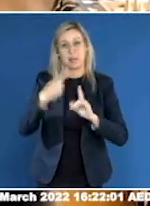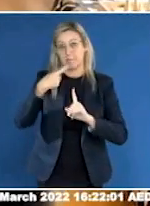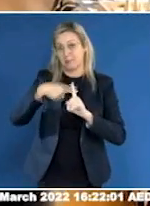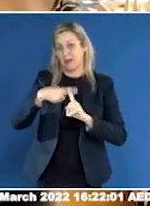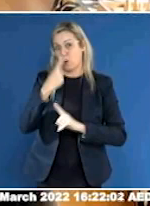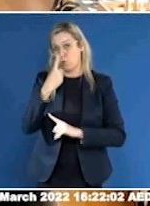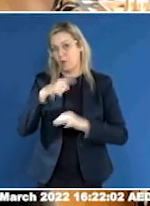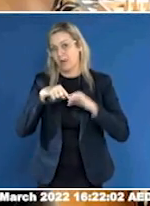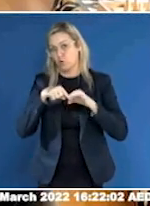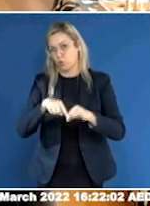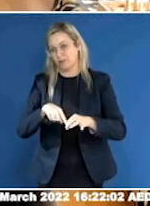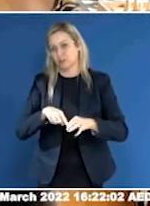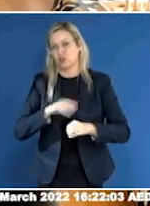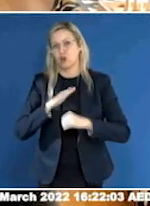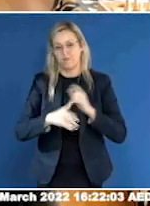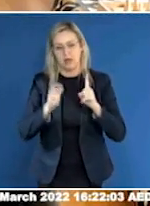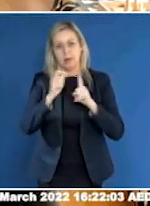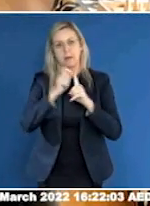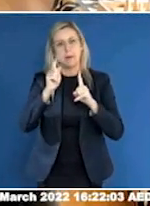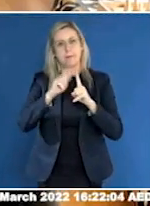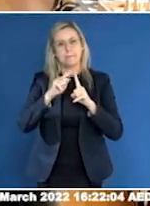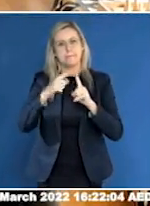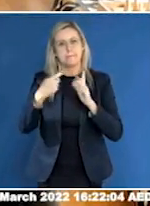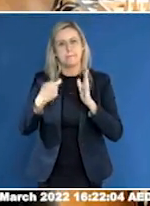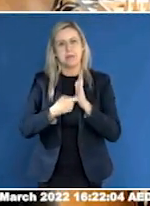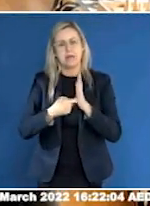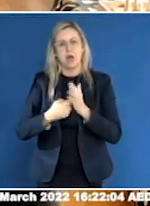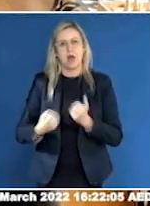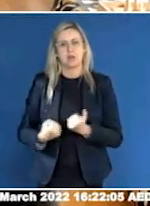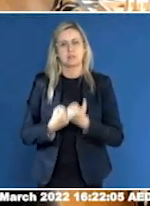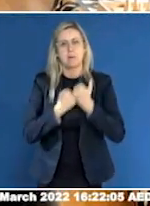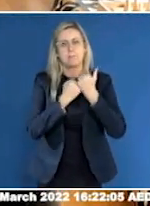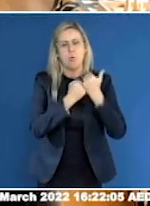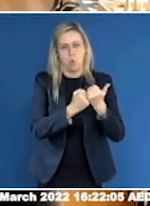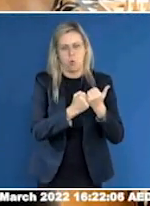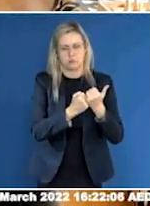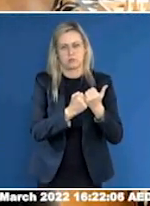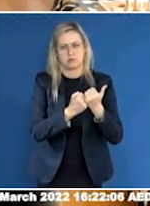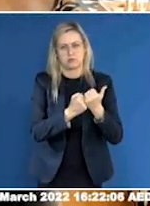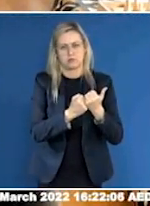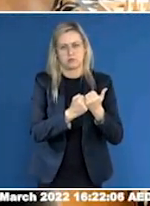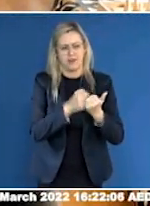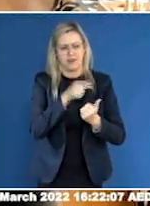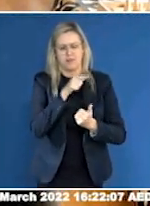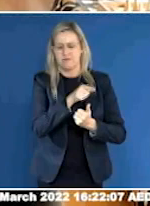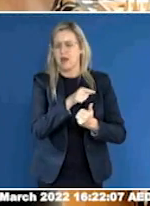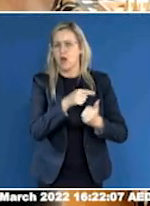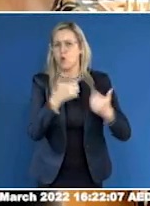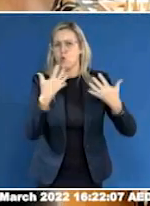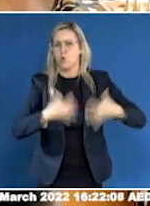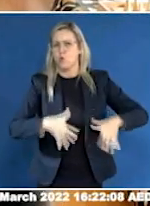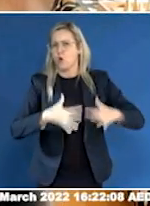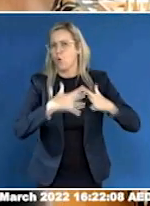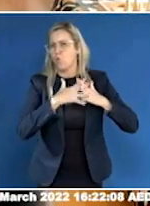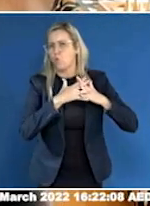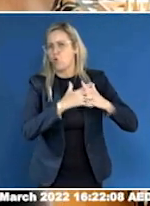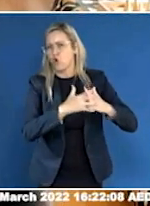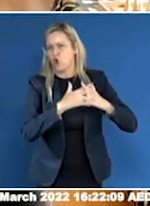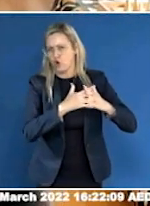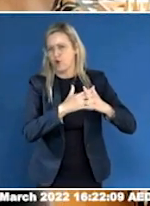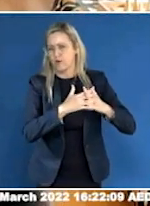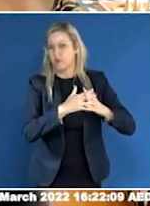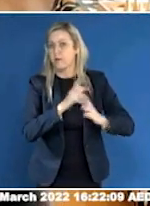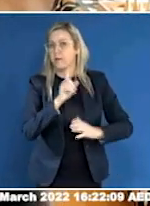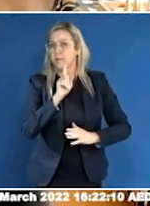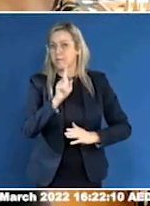peer support and how incredibly valuable and important it is, but also as